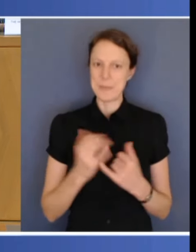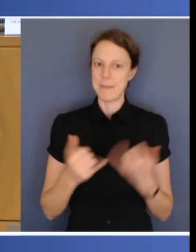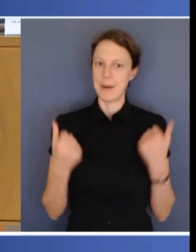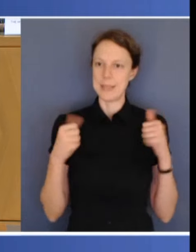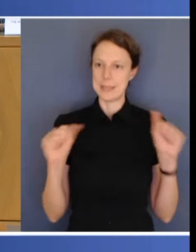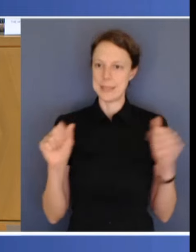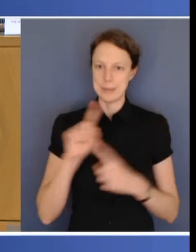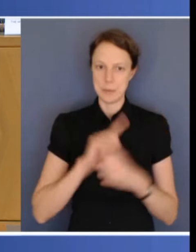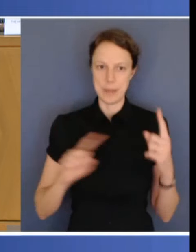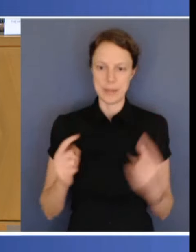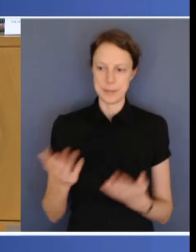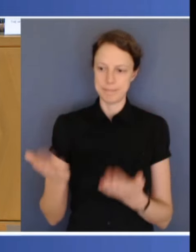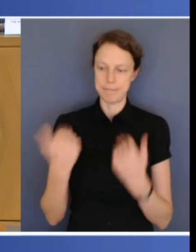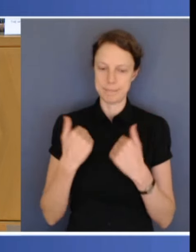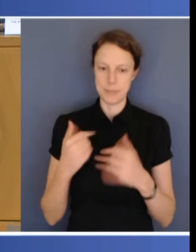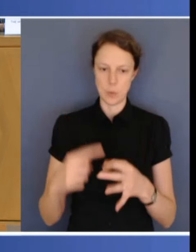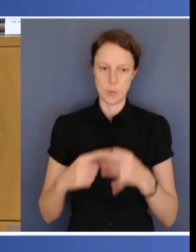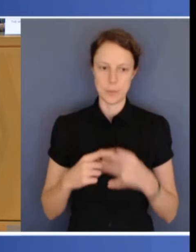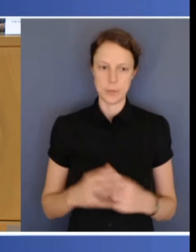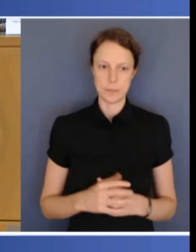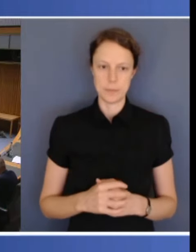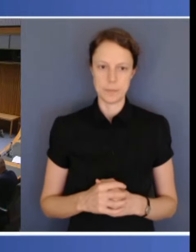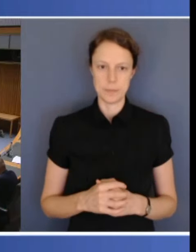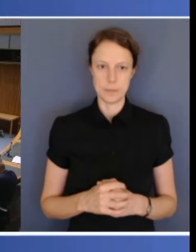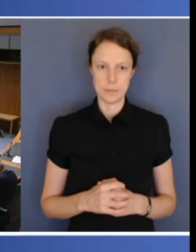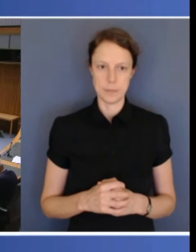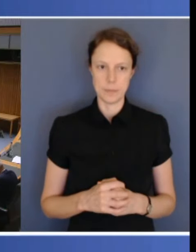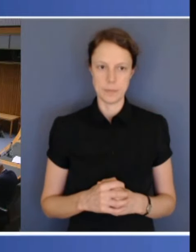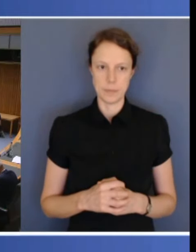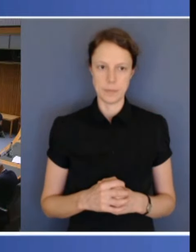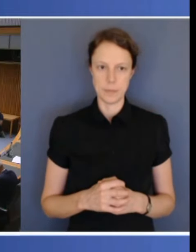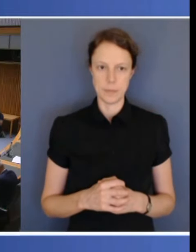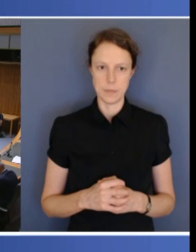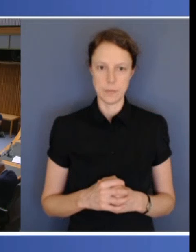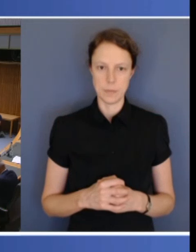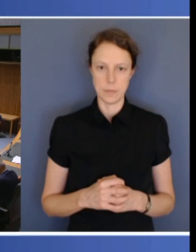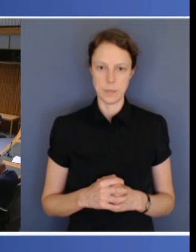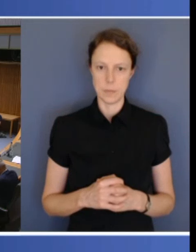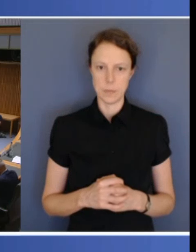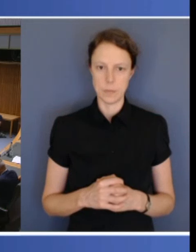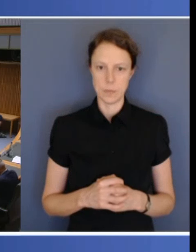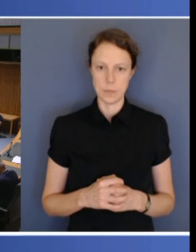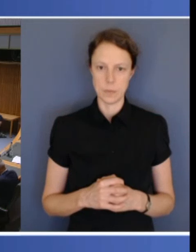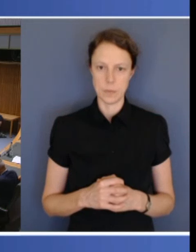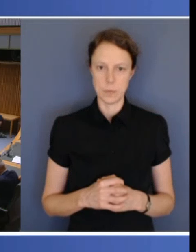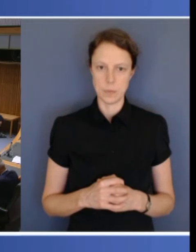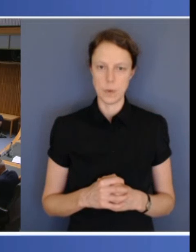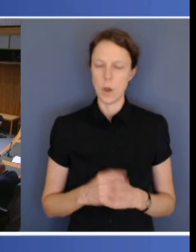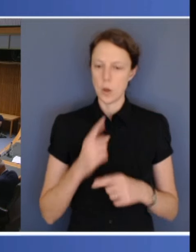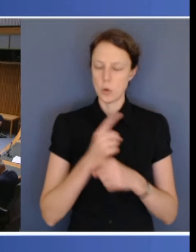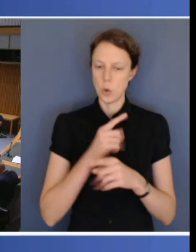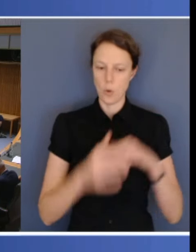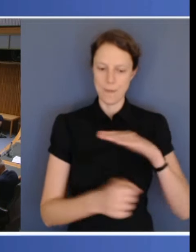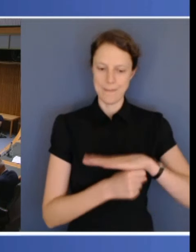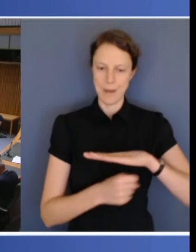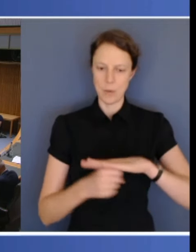Currie. I'm just going to clarify on the NDIS changes, foundational support services. So are